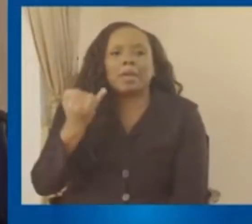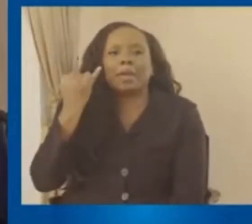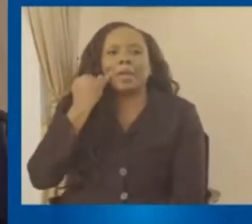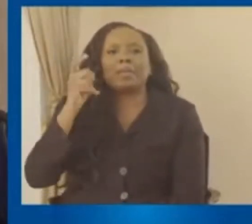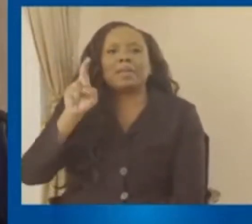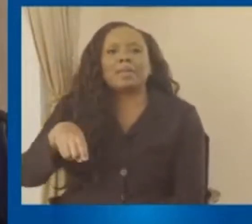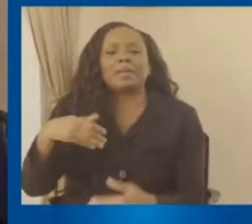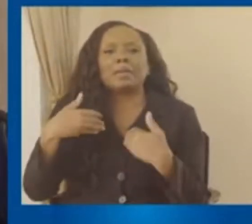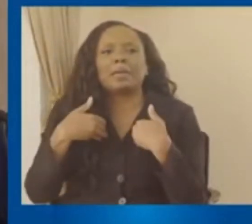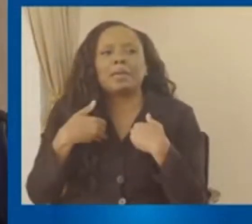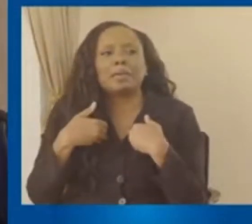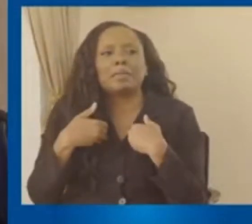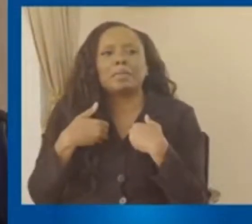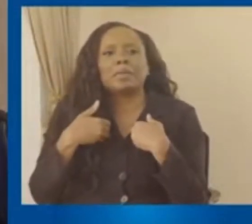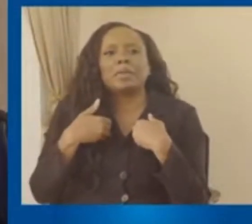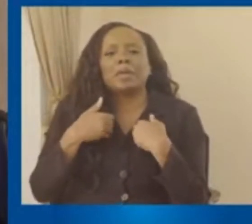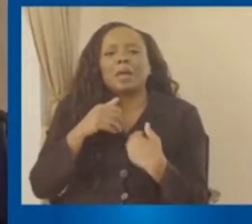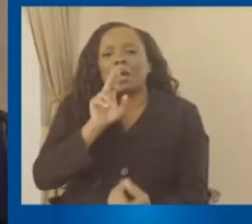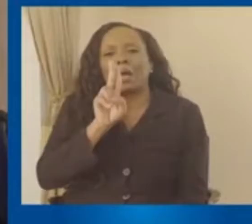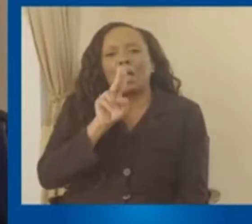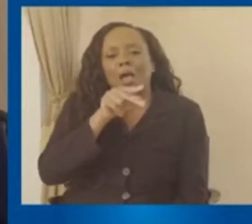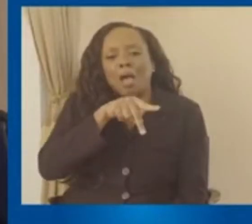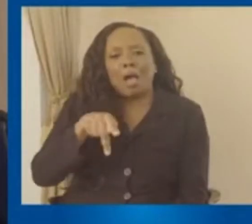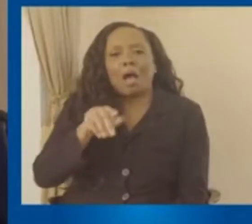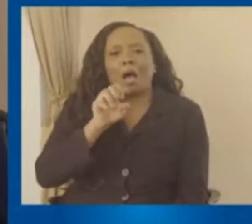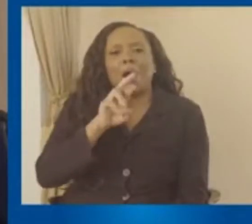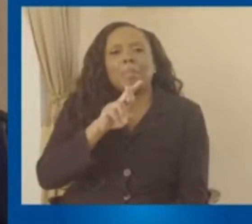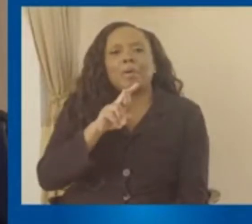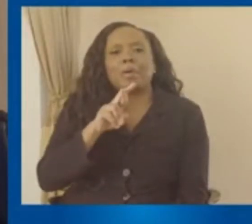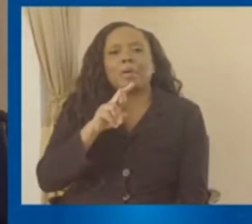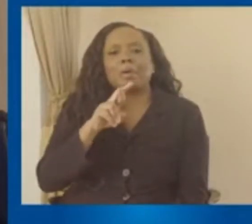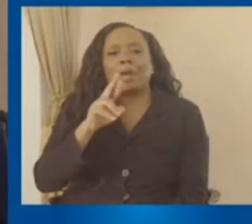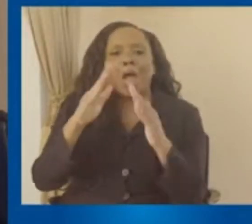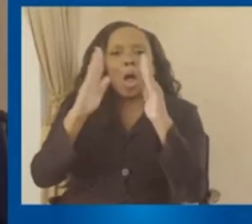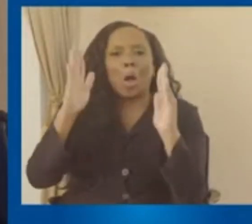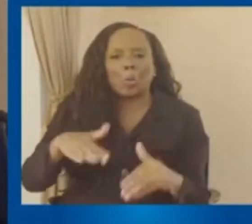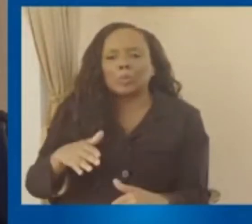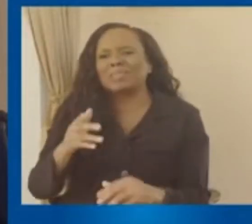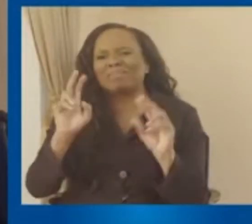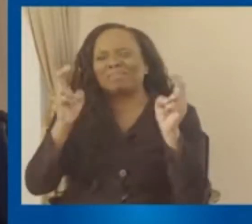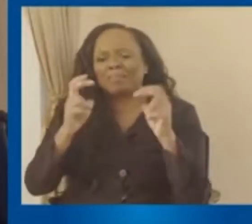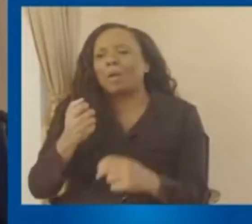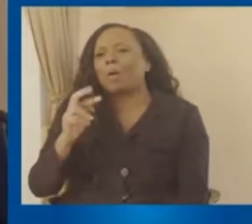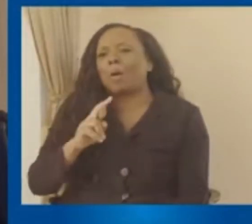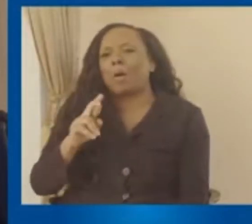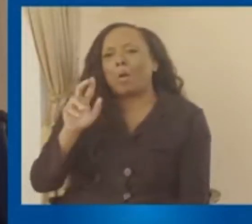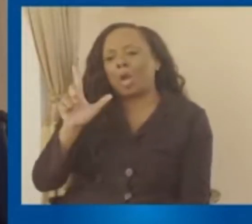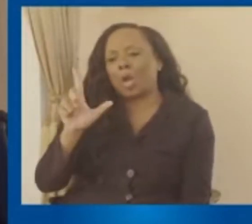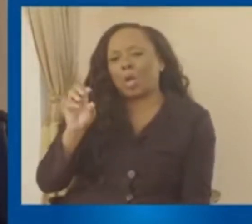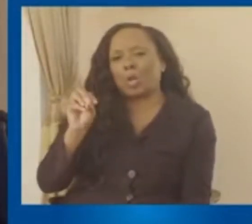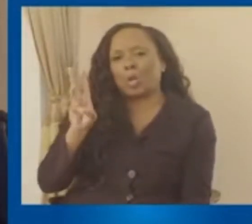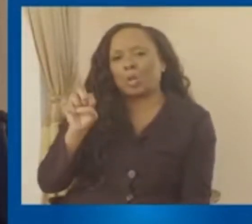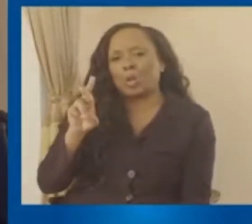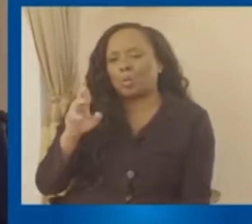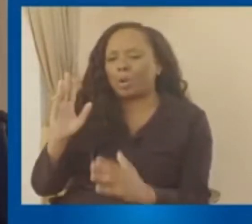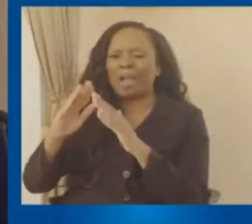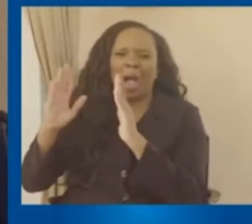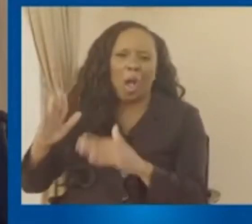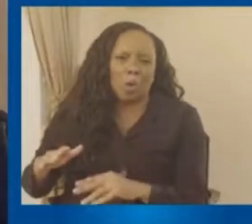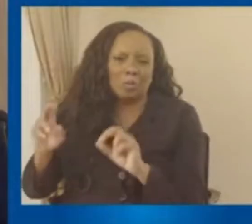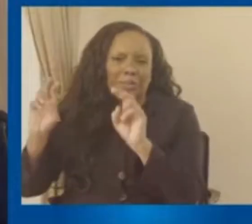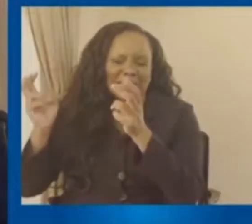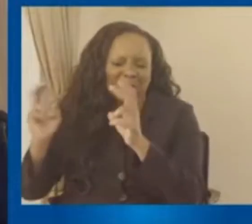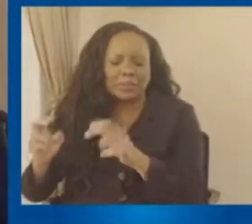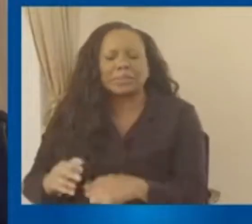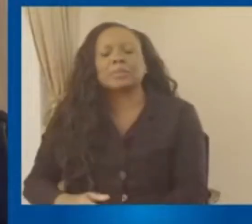have parliamentarians elected by all of Barbados rather than just constituents, all of